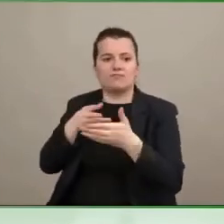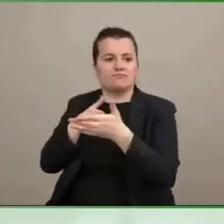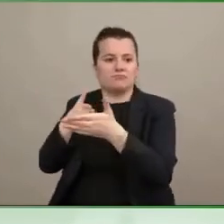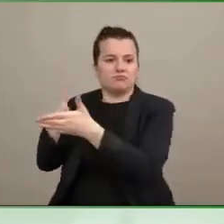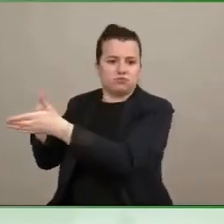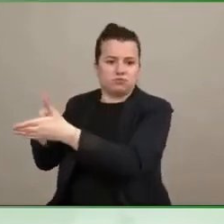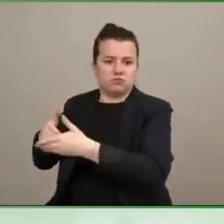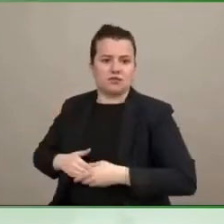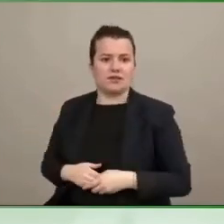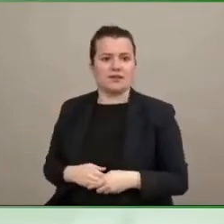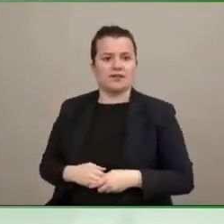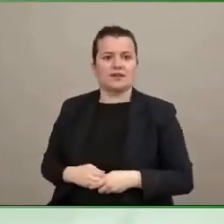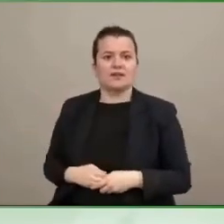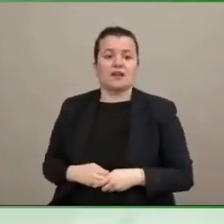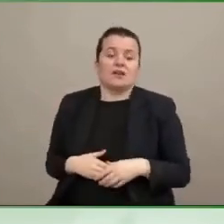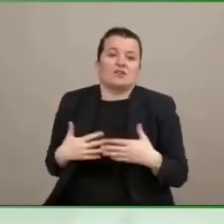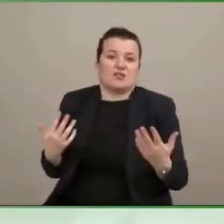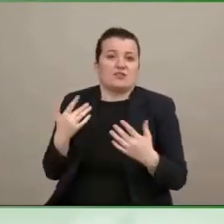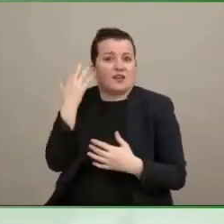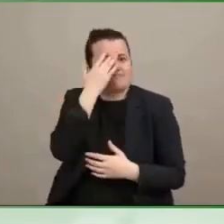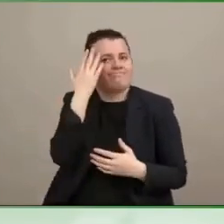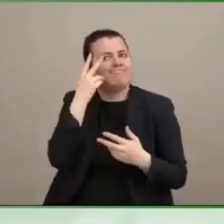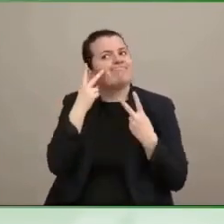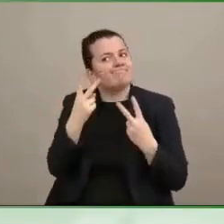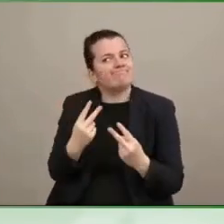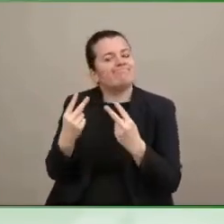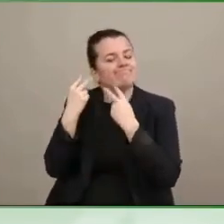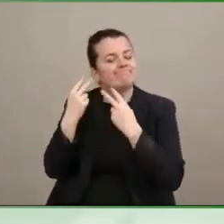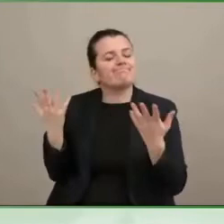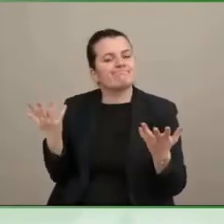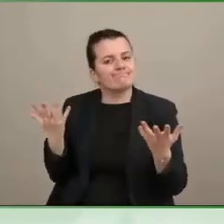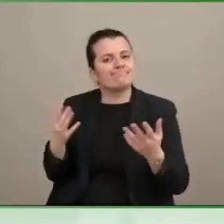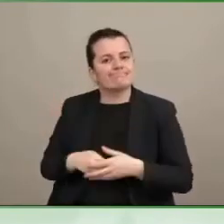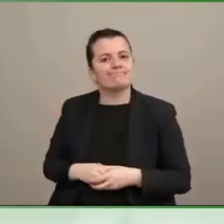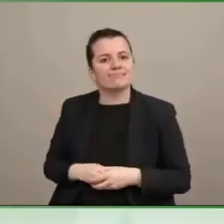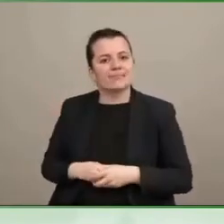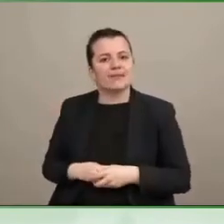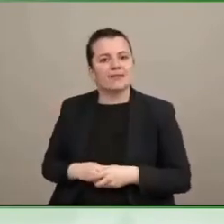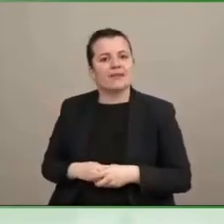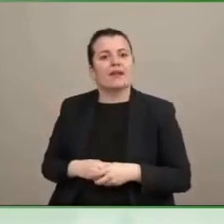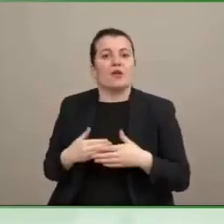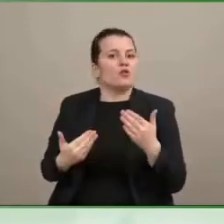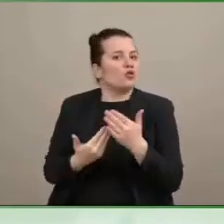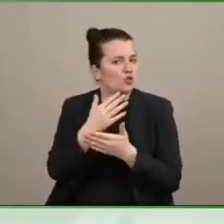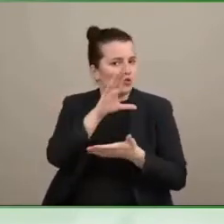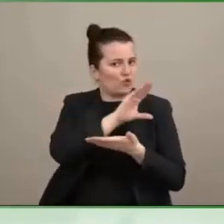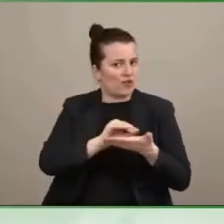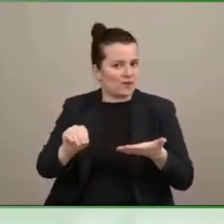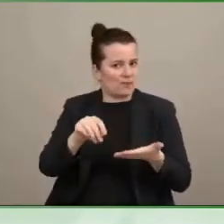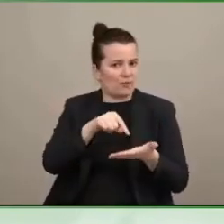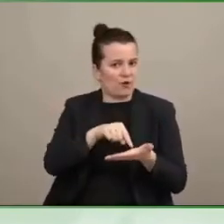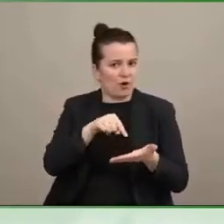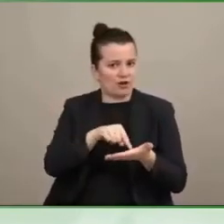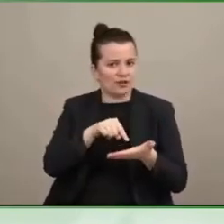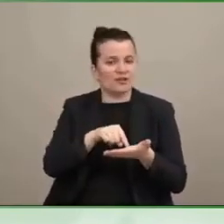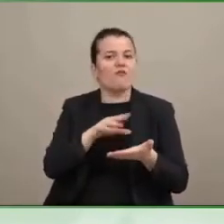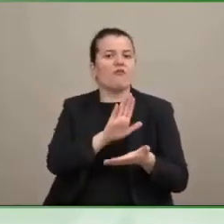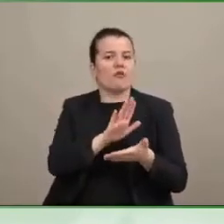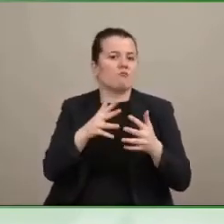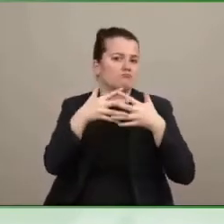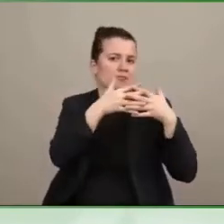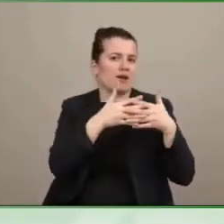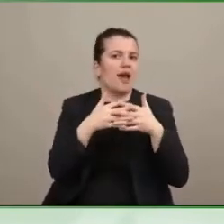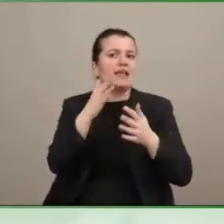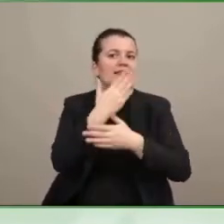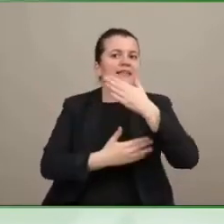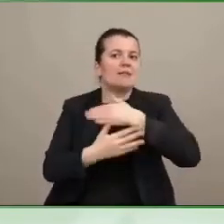you know, and look where we are now, we produce a report called the National Trends in Disability Employment with the University of New Hampshire.